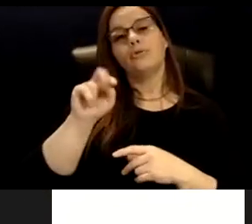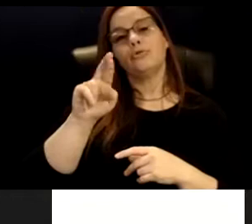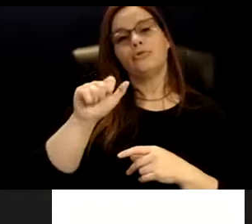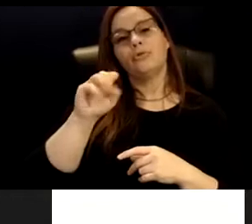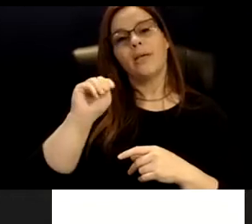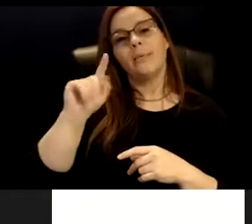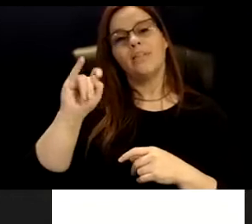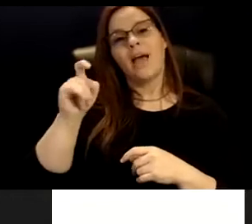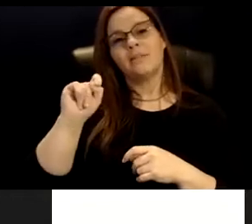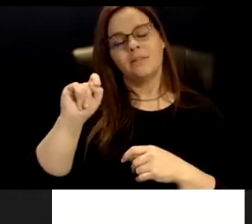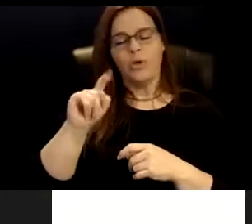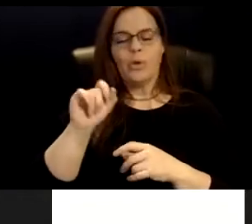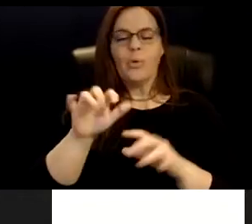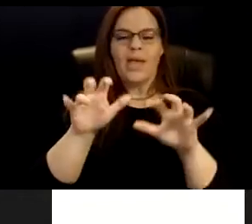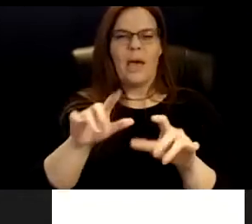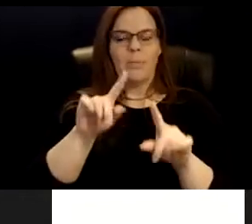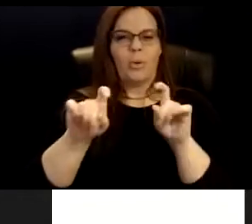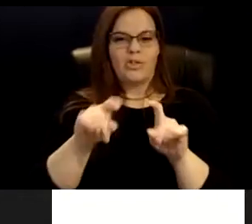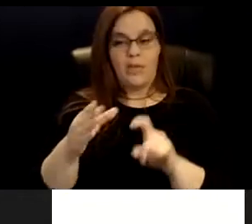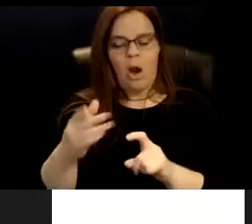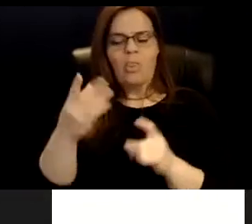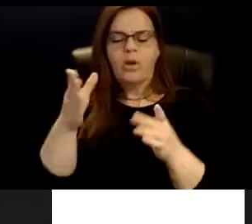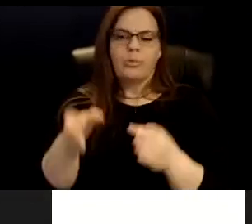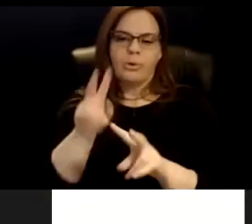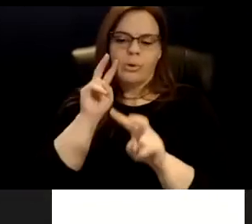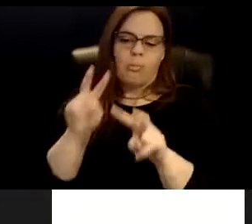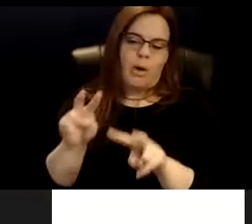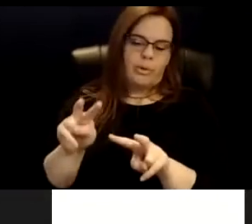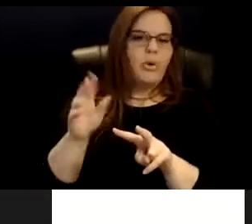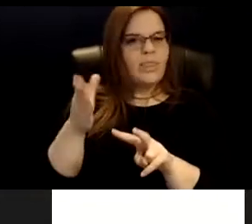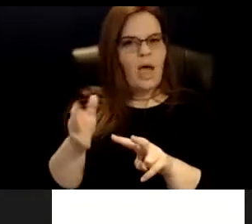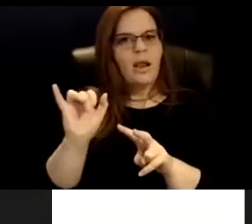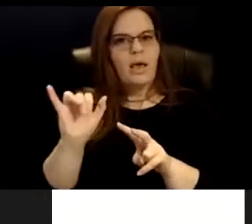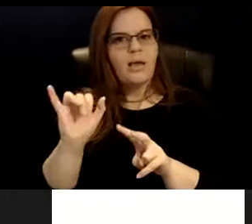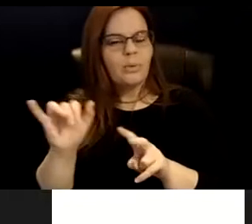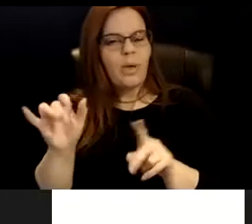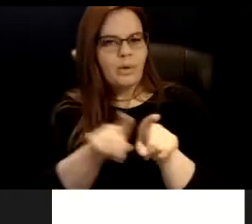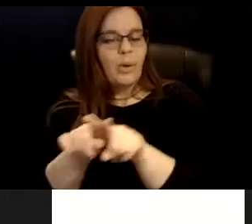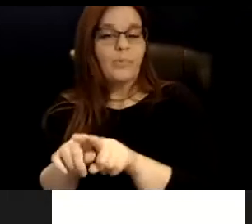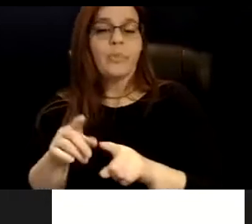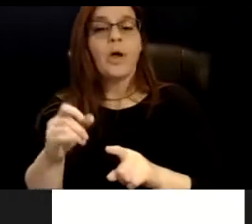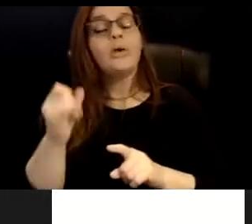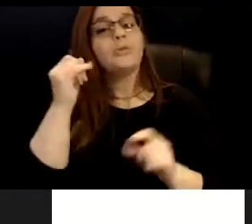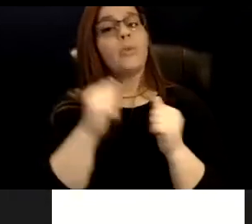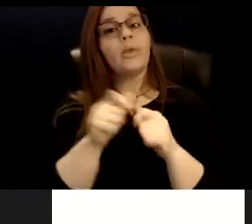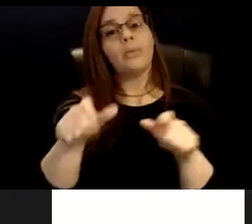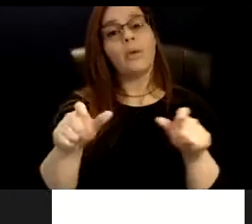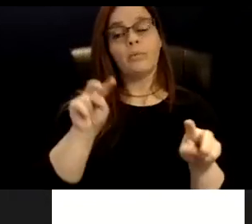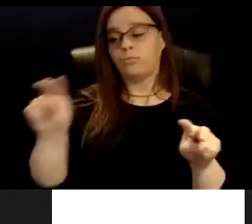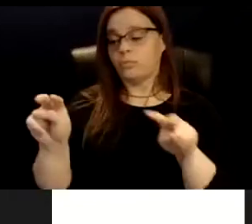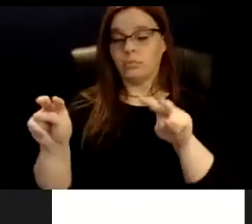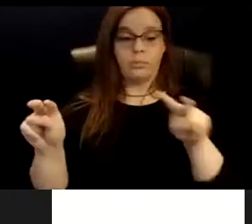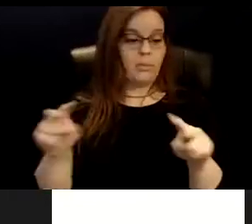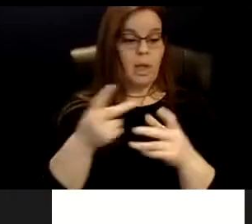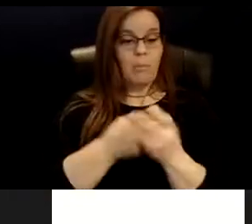you can type questions into, and we have someone monitoring that. So we have people monitoring both places for questions who